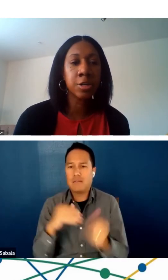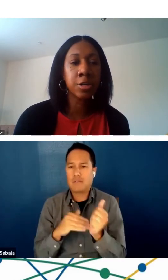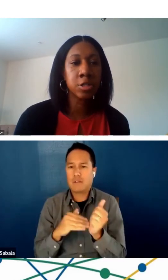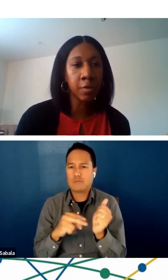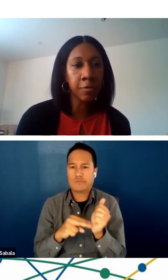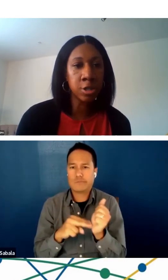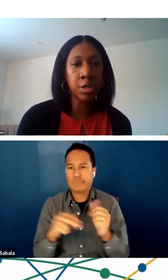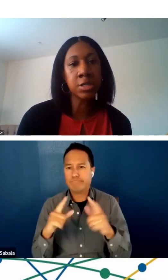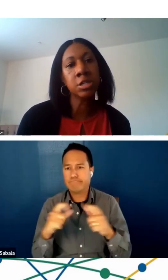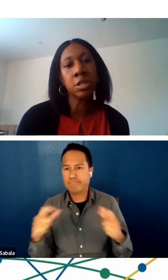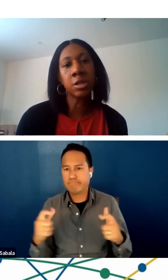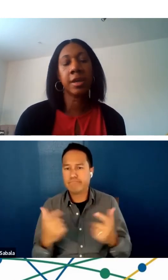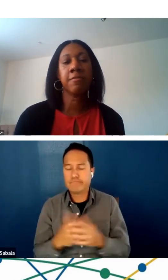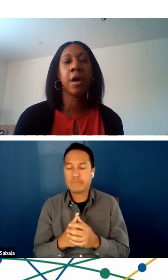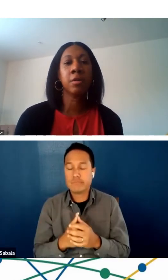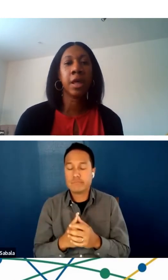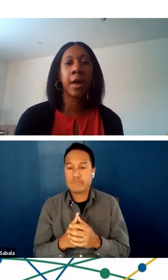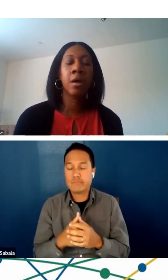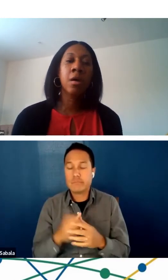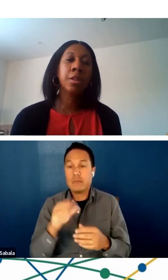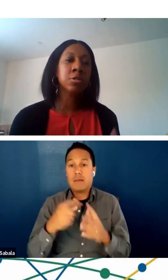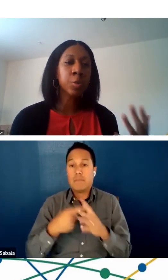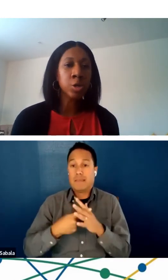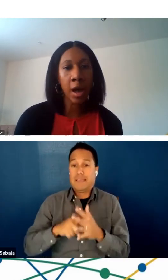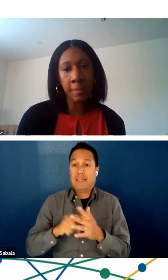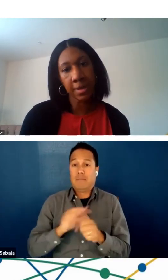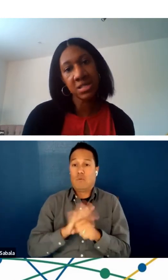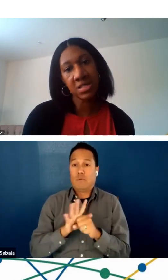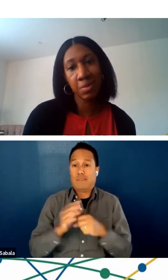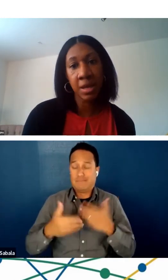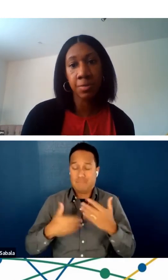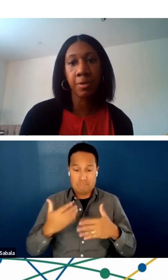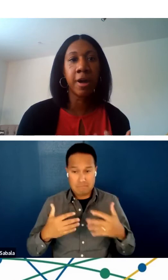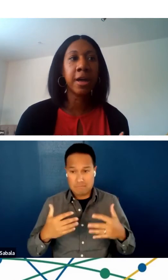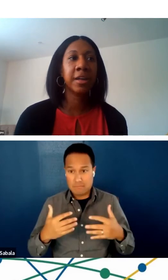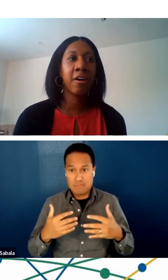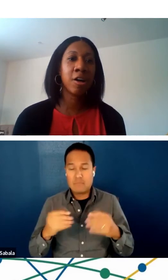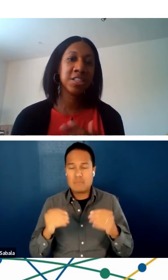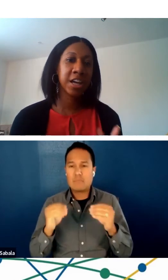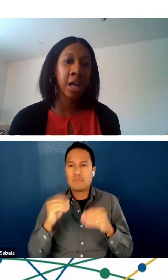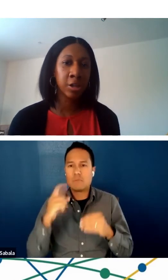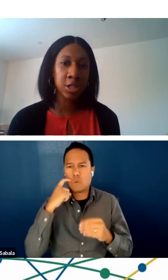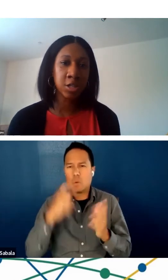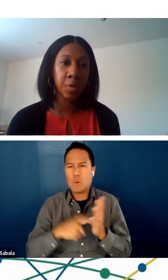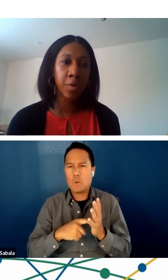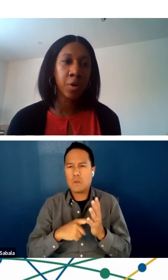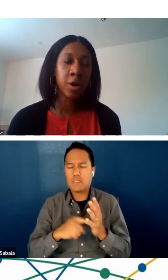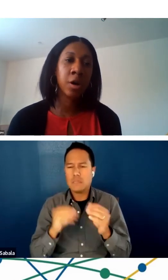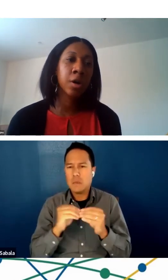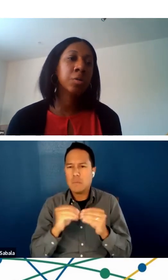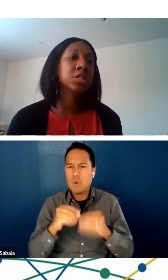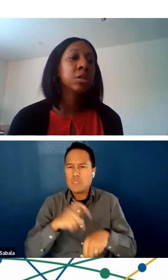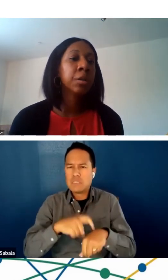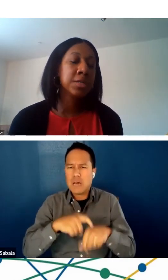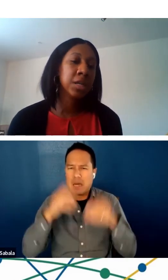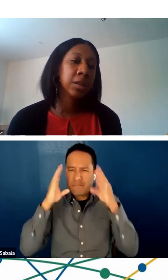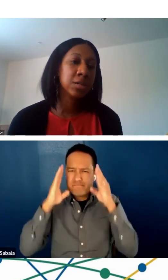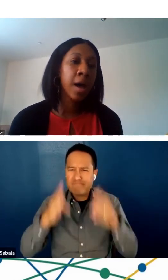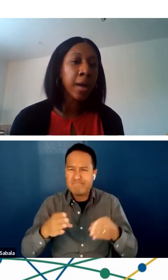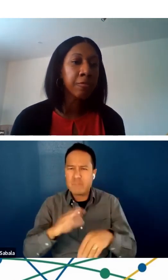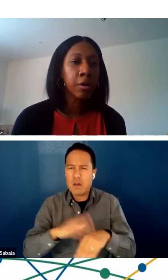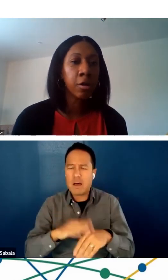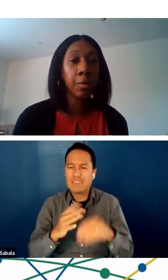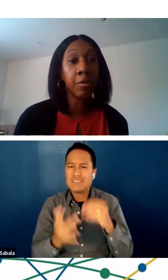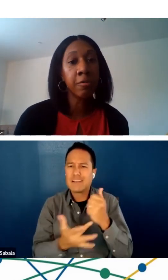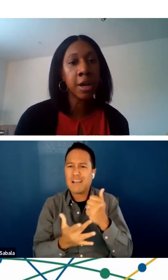So at the start of the transition, they found that there was more time being spent providing on technology support, which limited